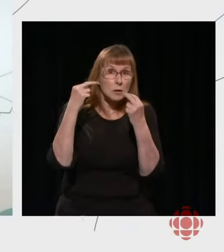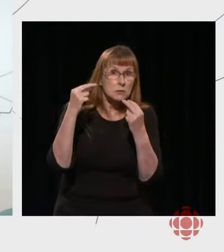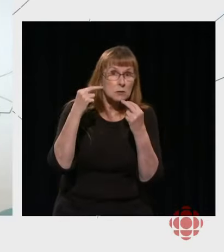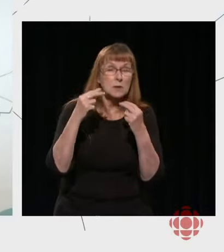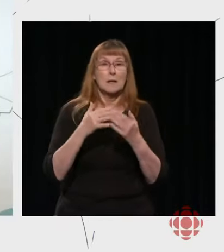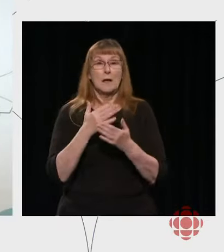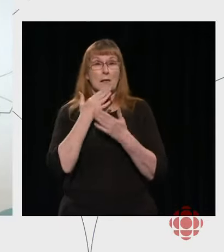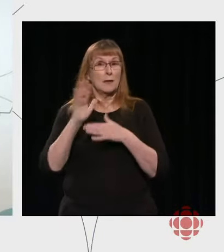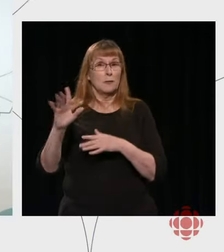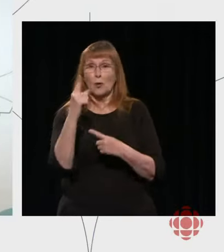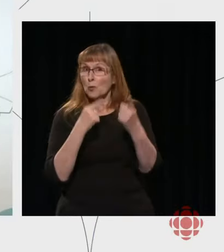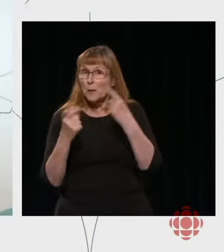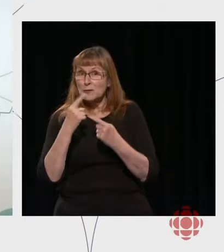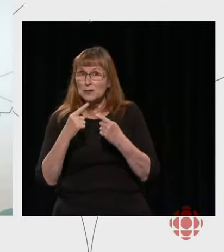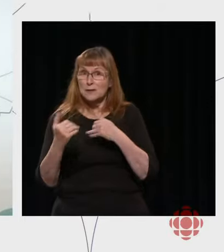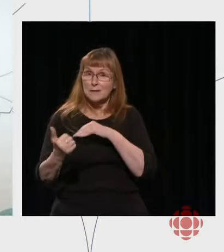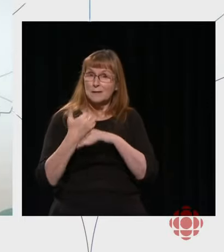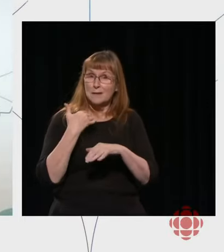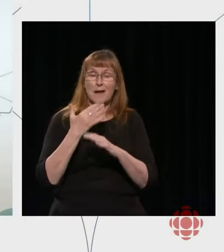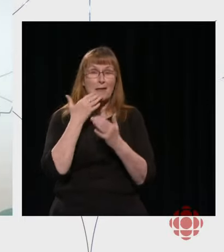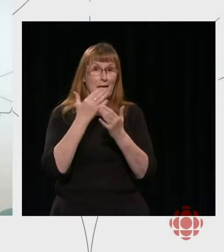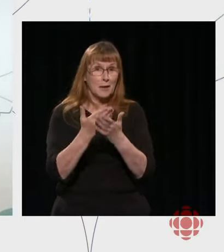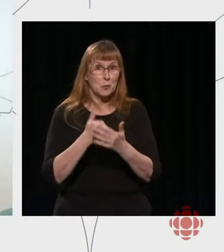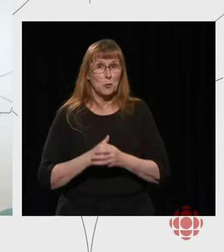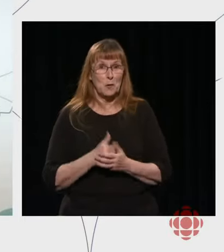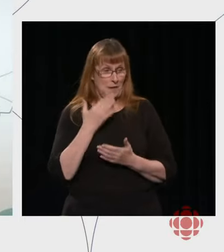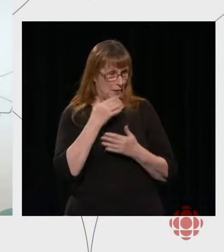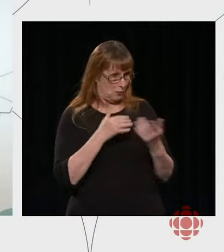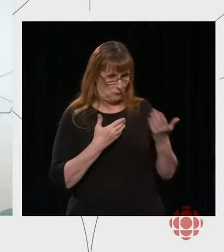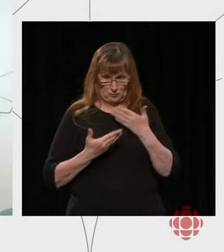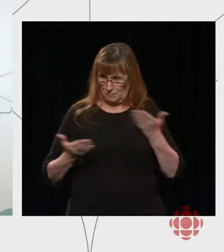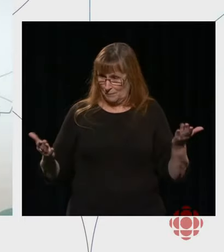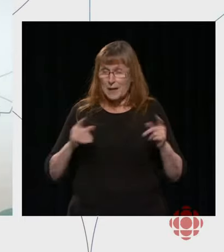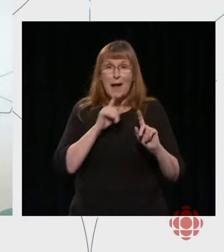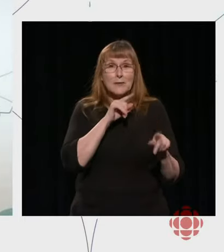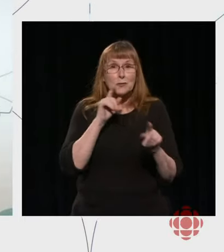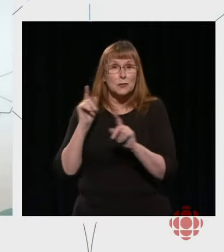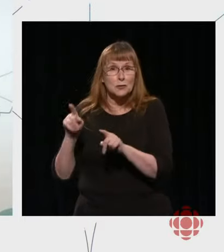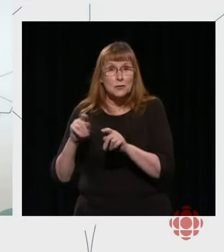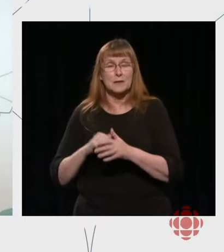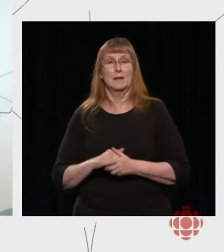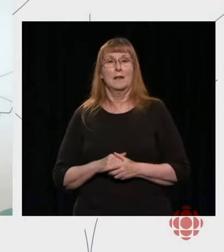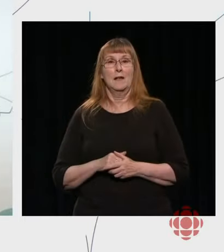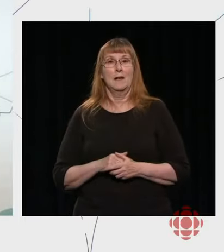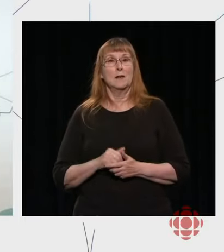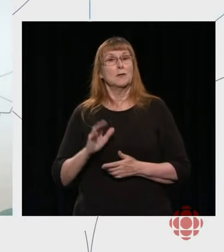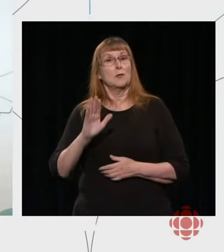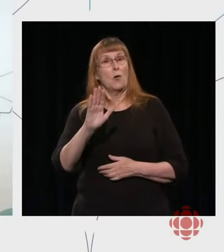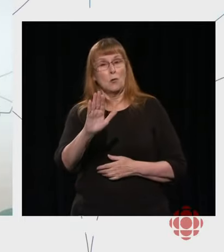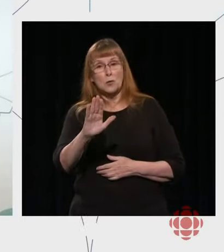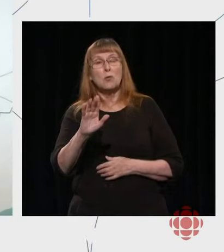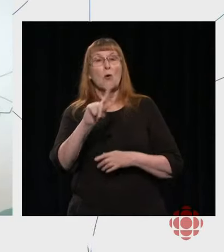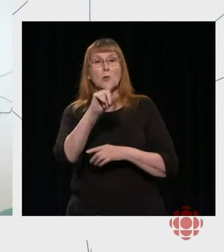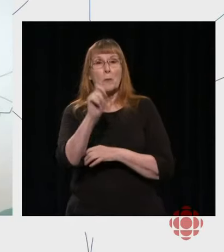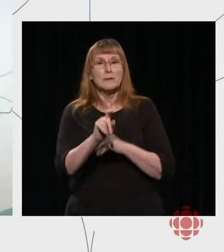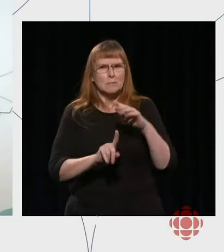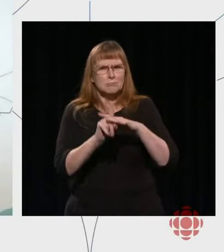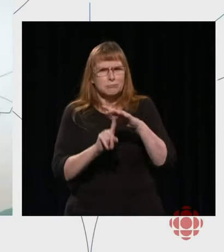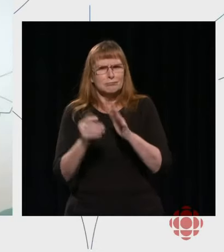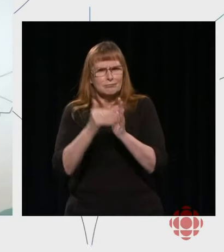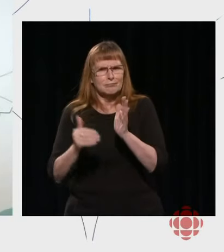questions. For the discussion, we will share the answers to the most requested questions